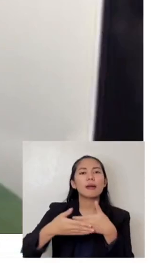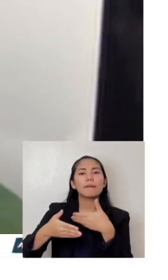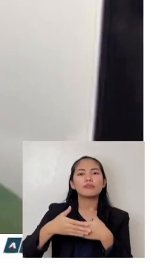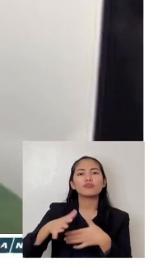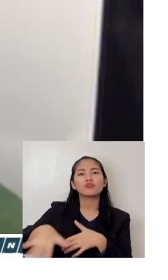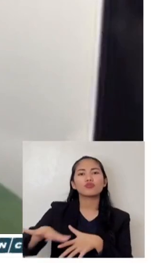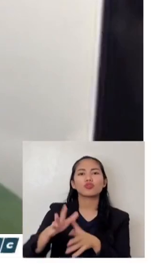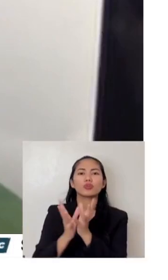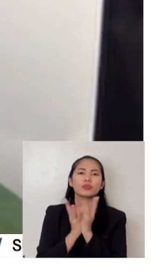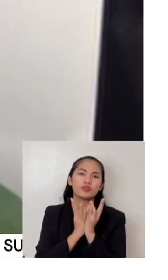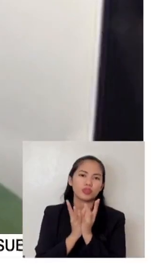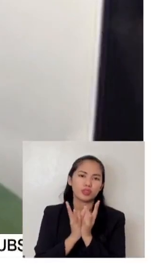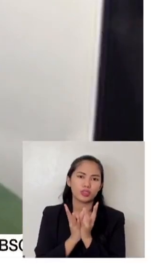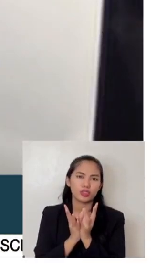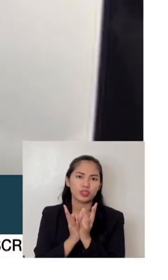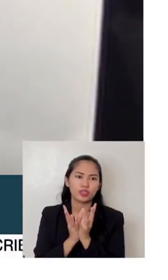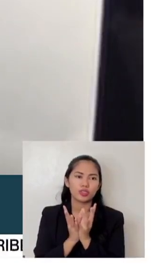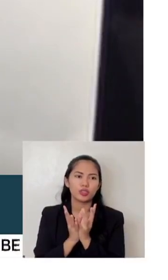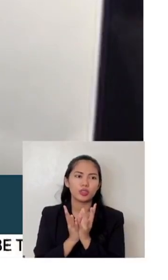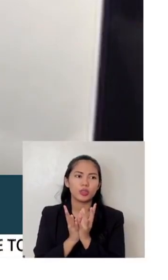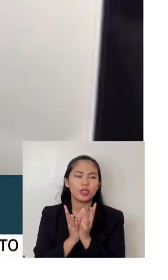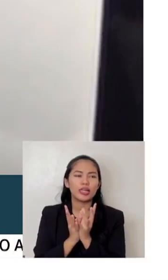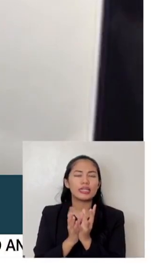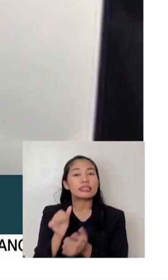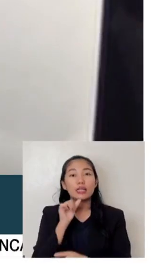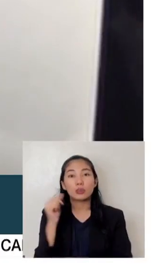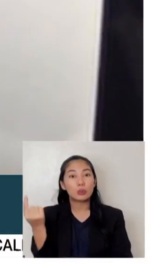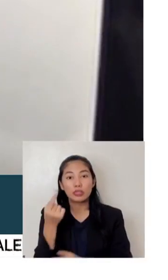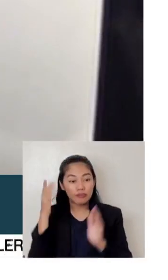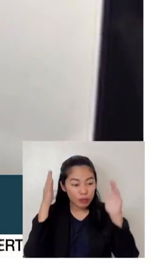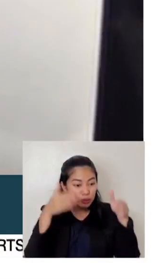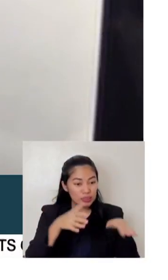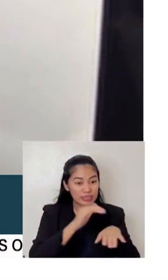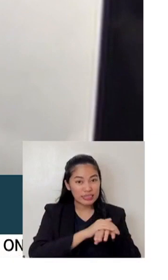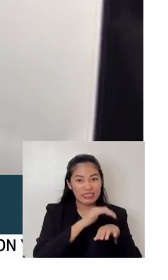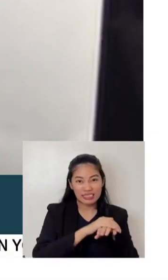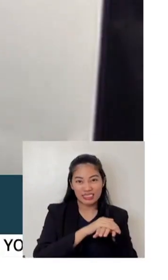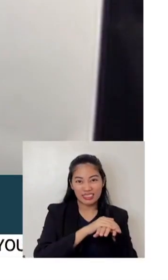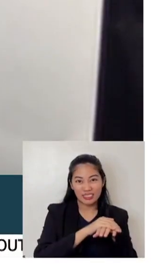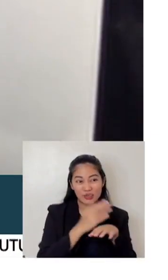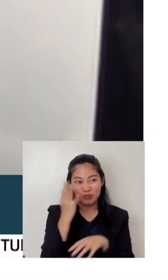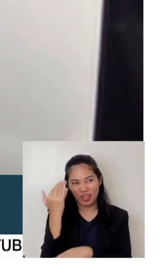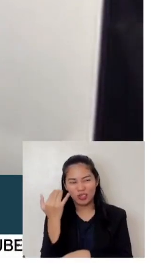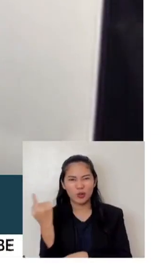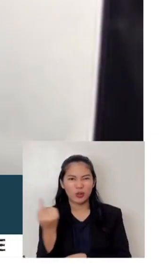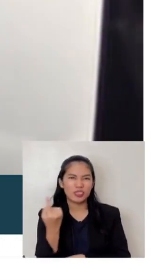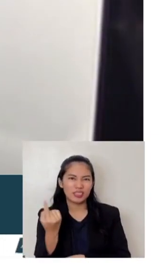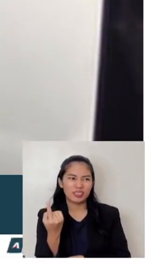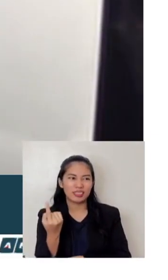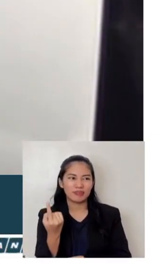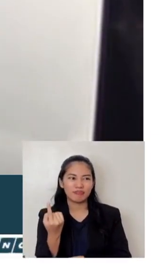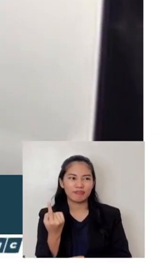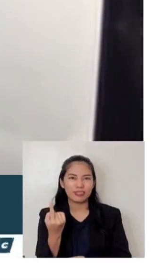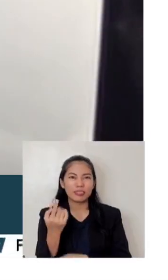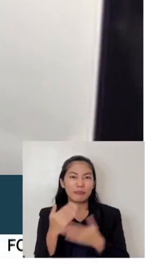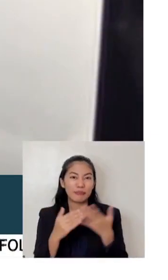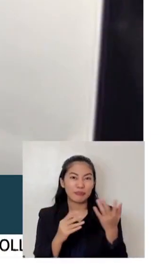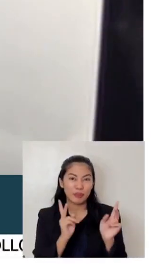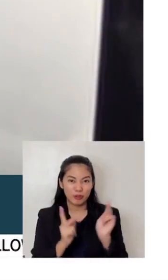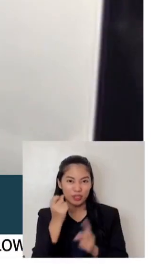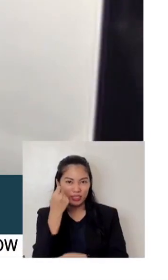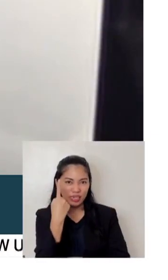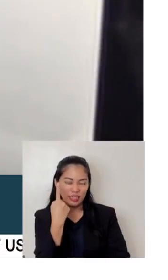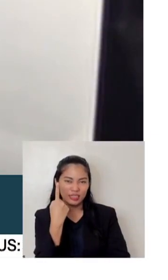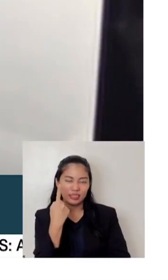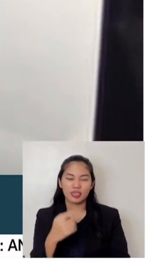that it's not done in English, which can be very selective in terms of its audience. How can we compare?